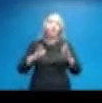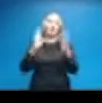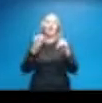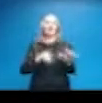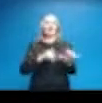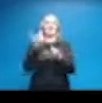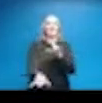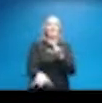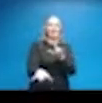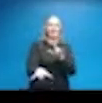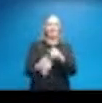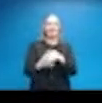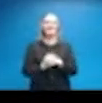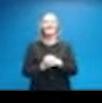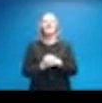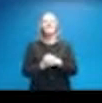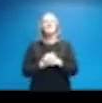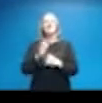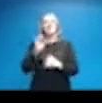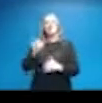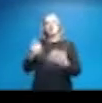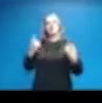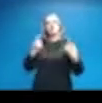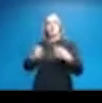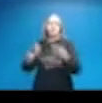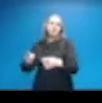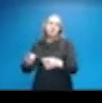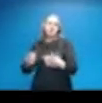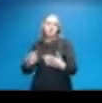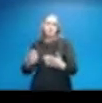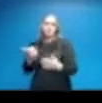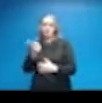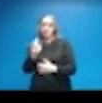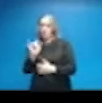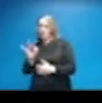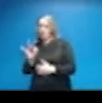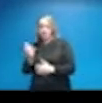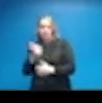So, Maria, that's what I've got unless there are any questions for me.